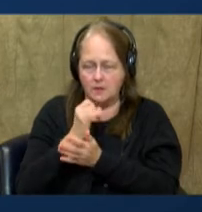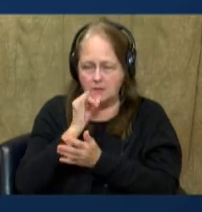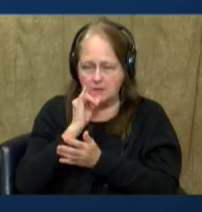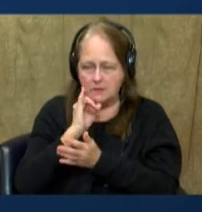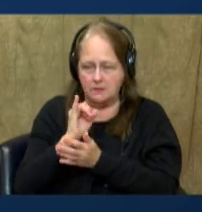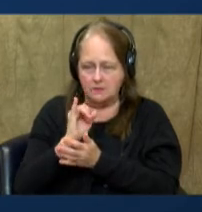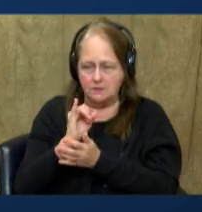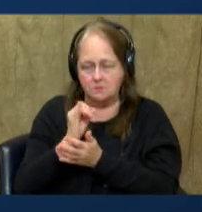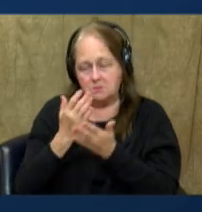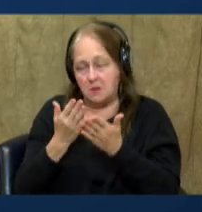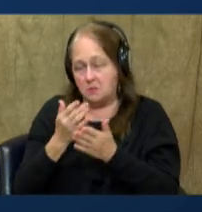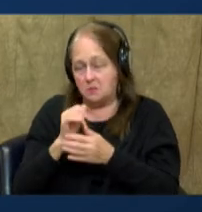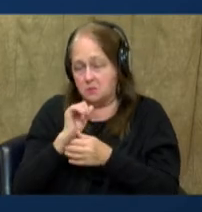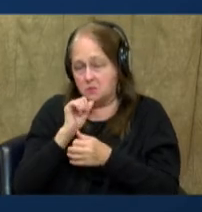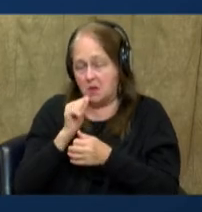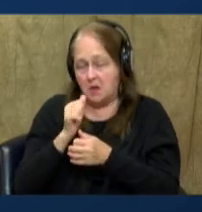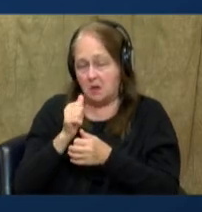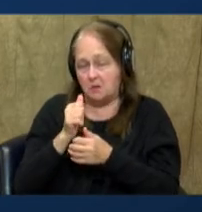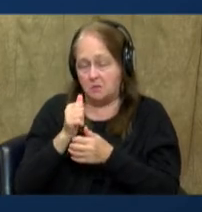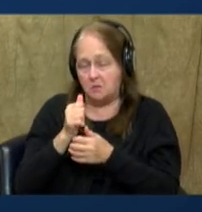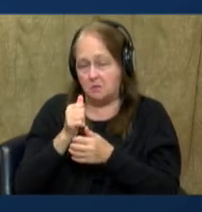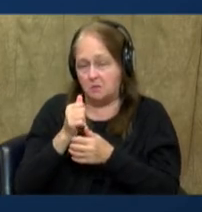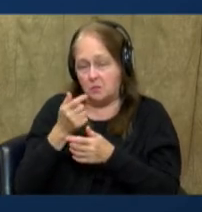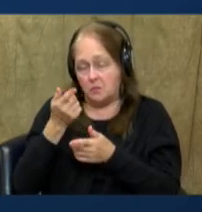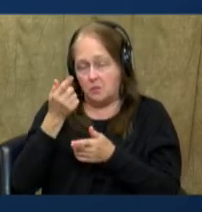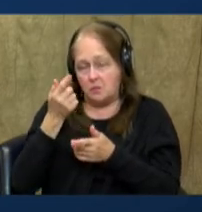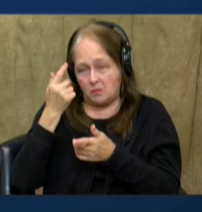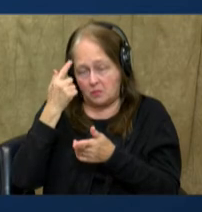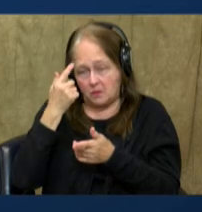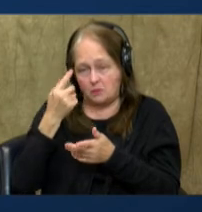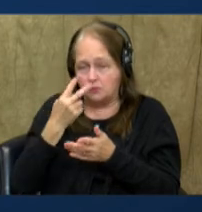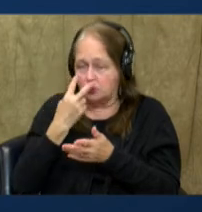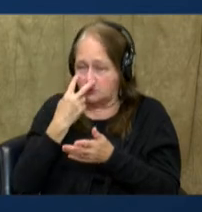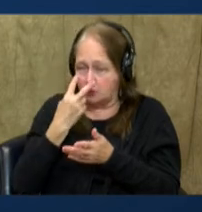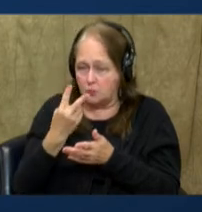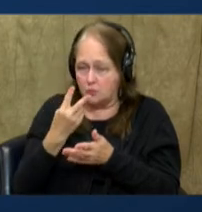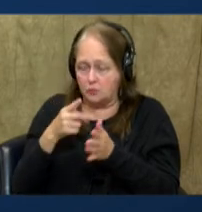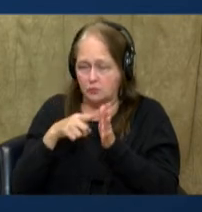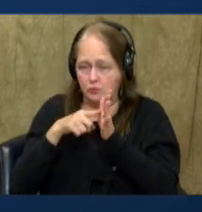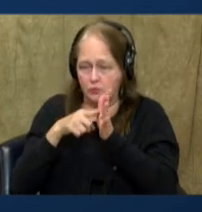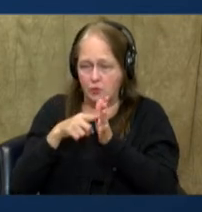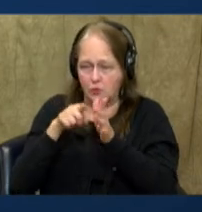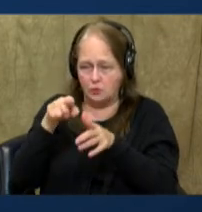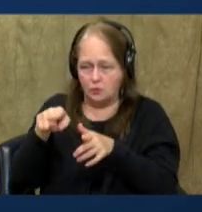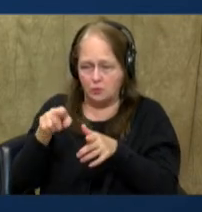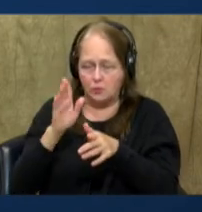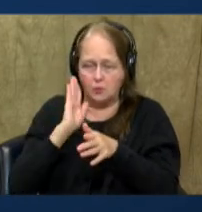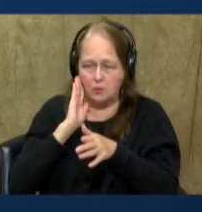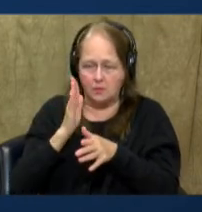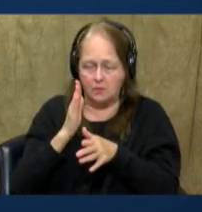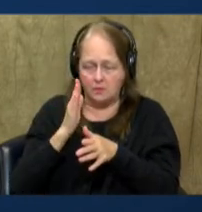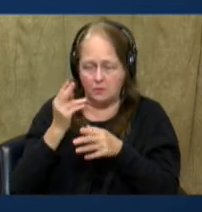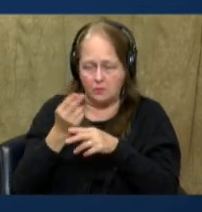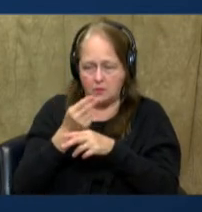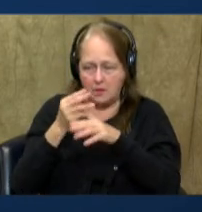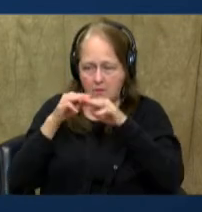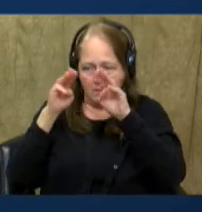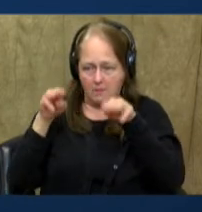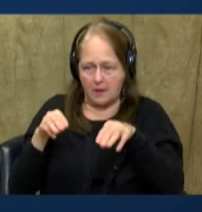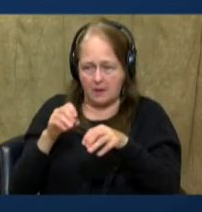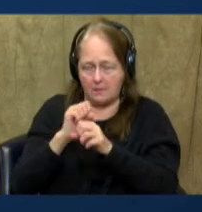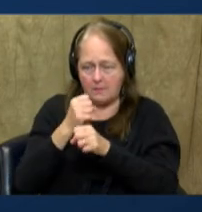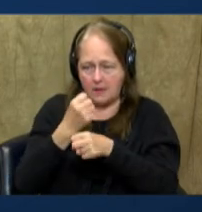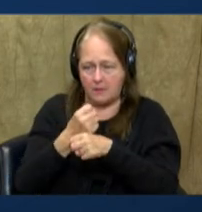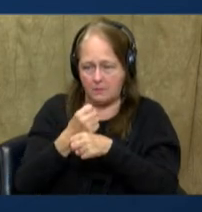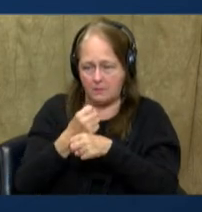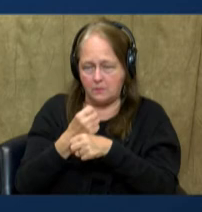might not be that impressive. So I wanted to show you a different one that uses the map maker we've